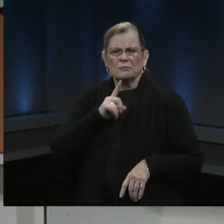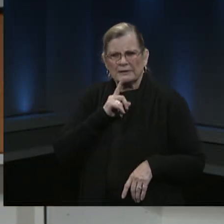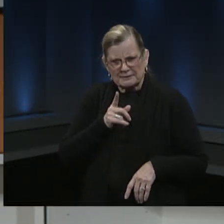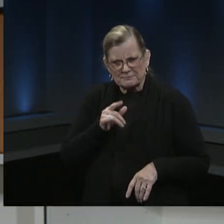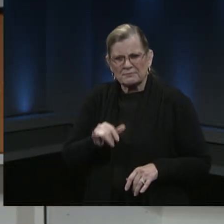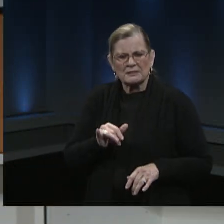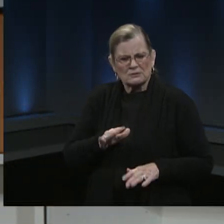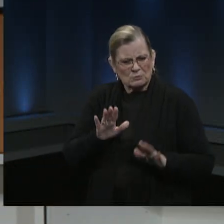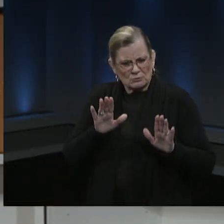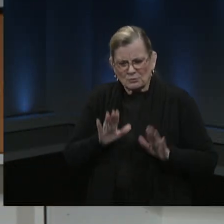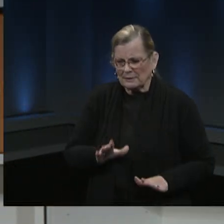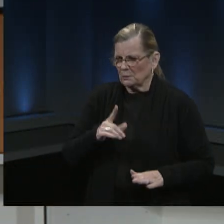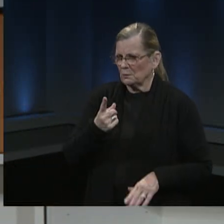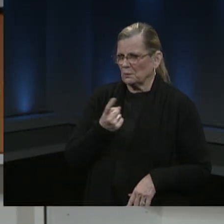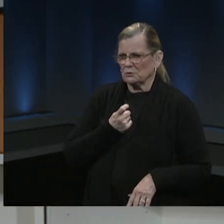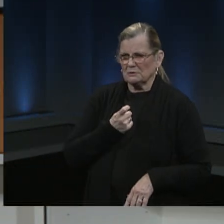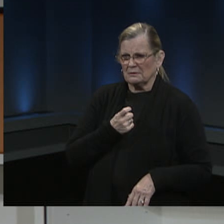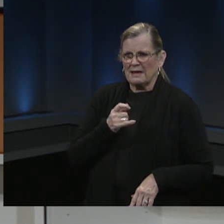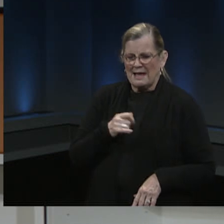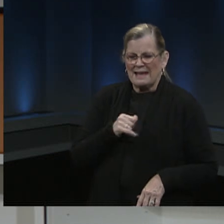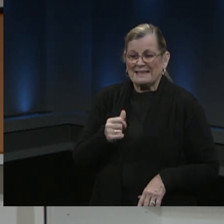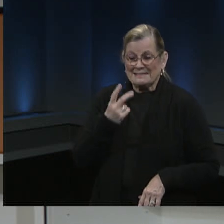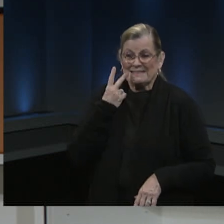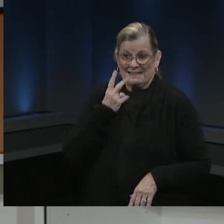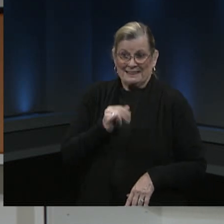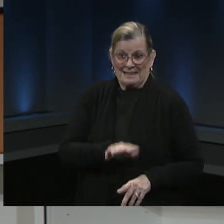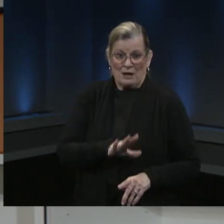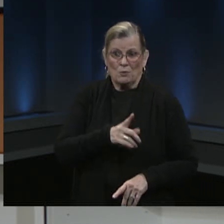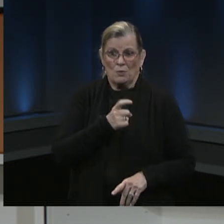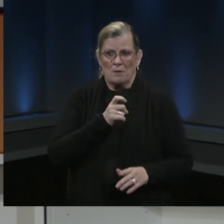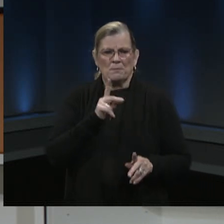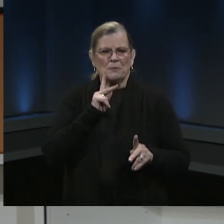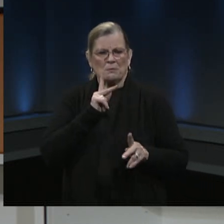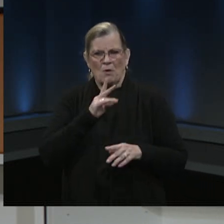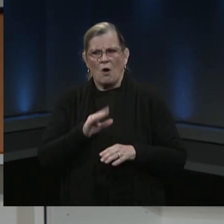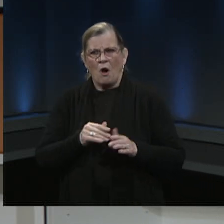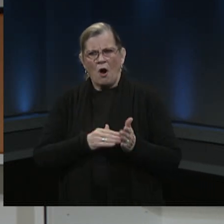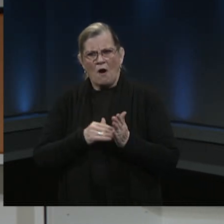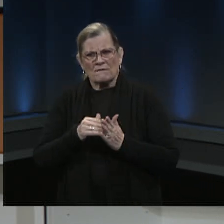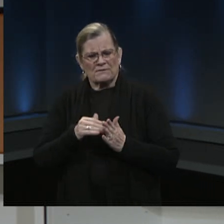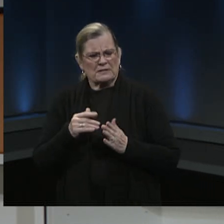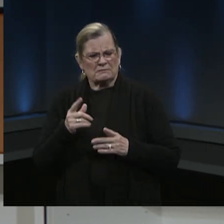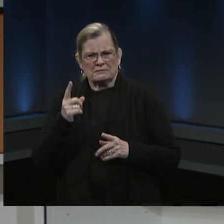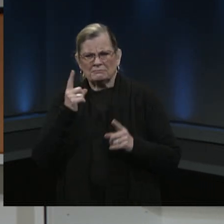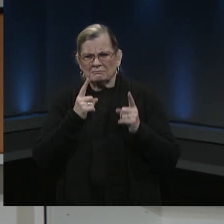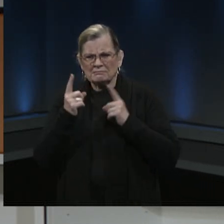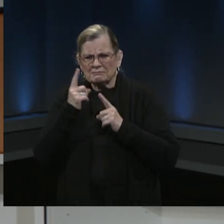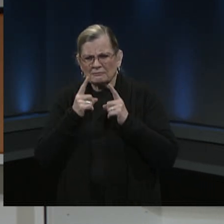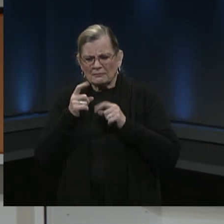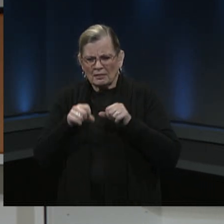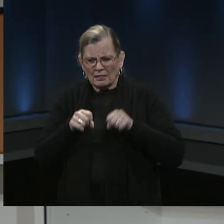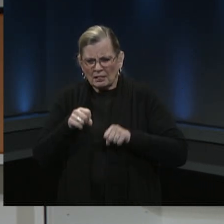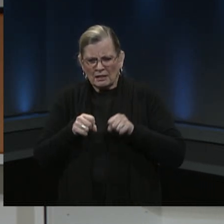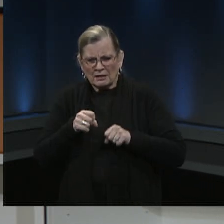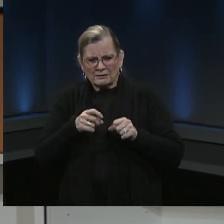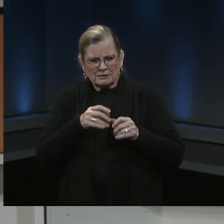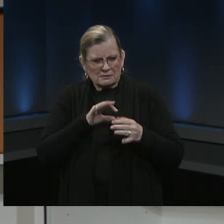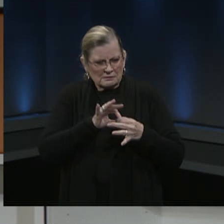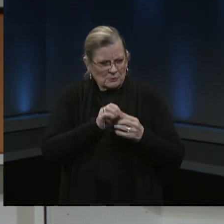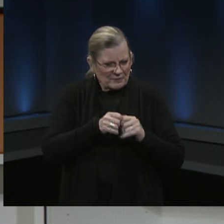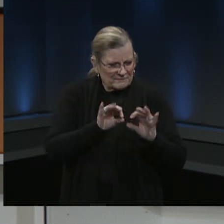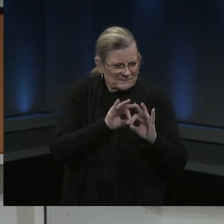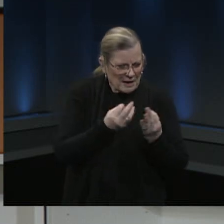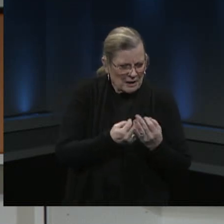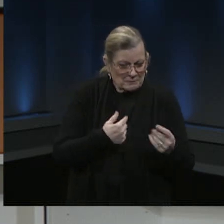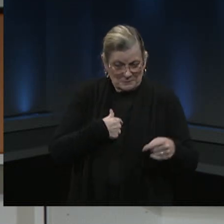staff, Dr. Schwartz, dealing with is thinking about family, thinking about family at home. And I know, Dr. Williams, this is really one of